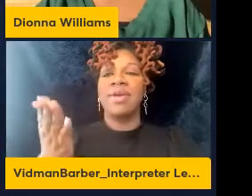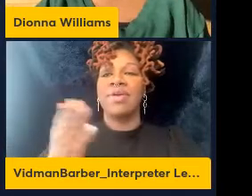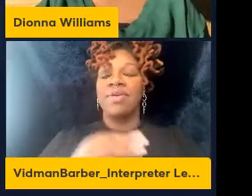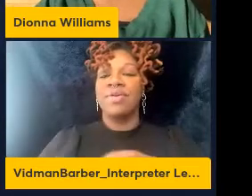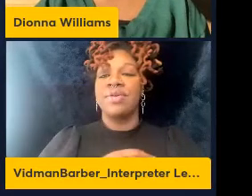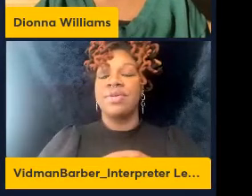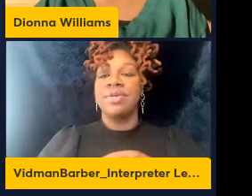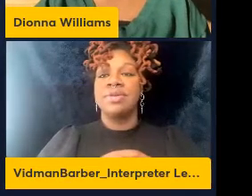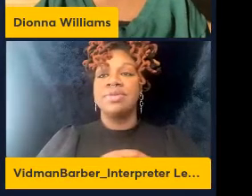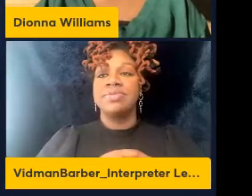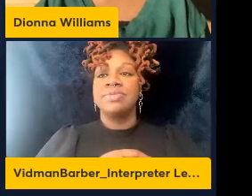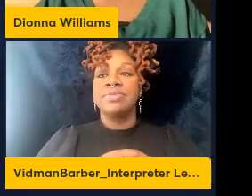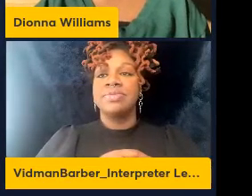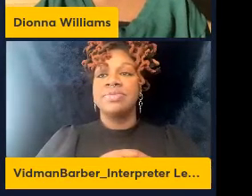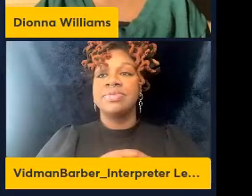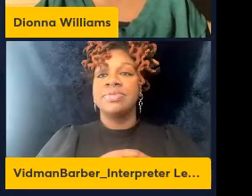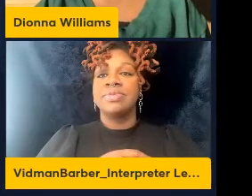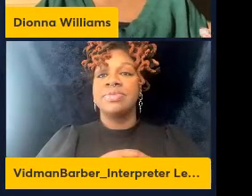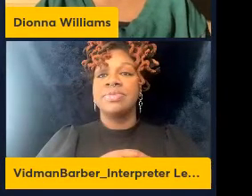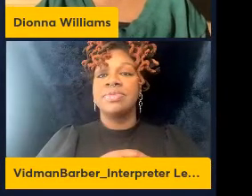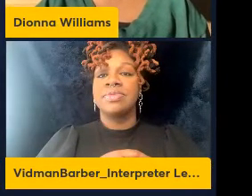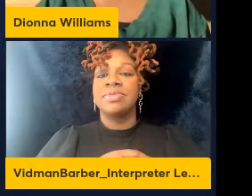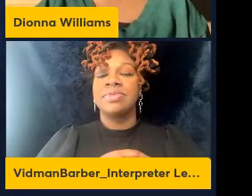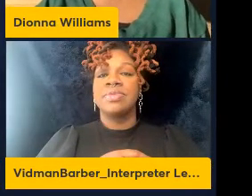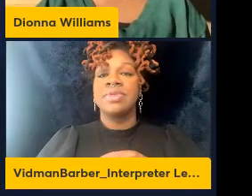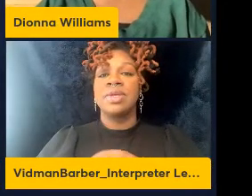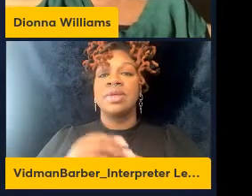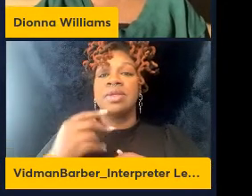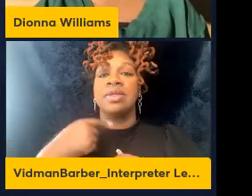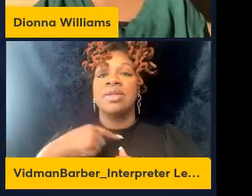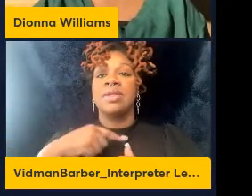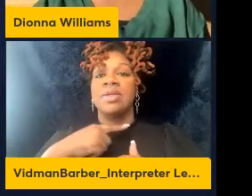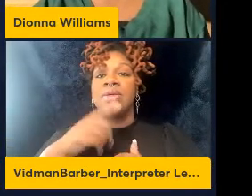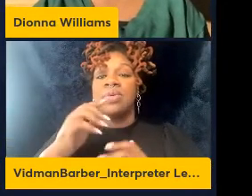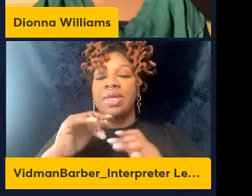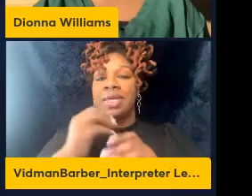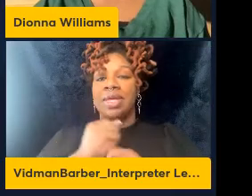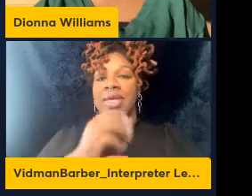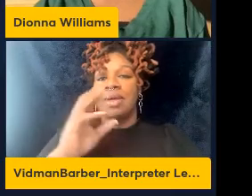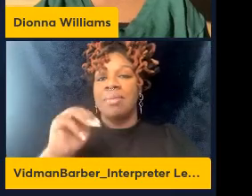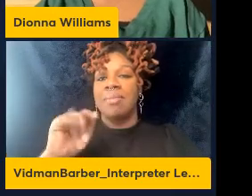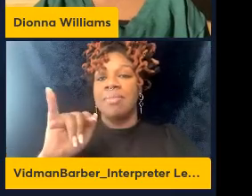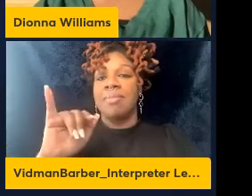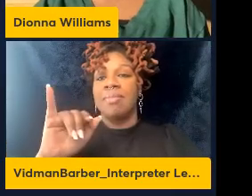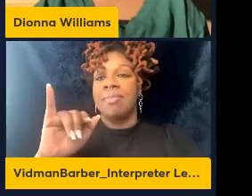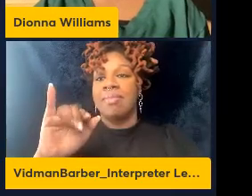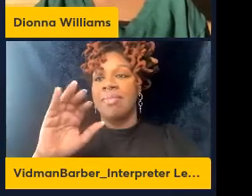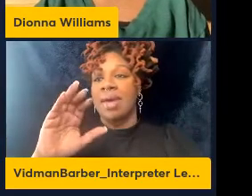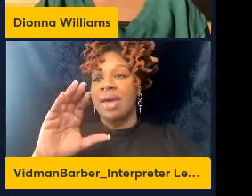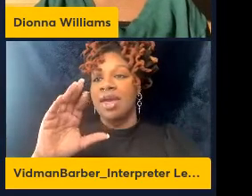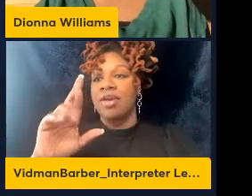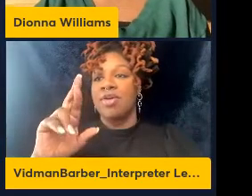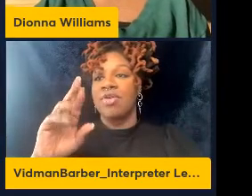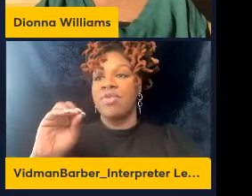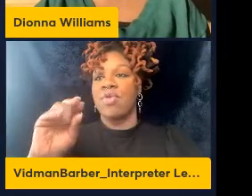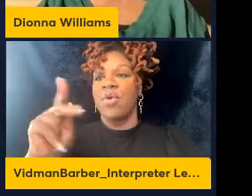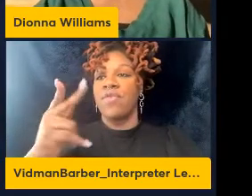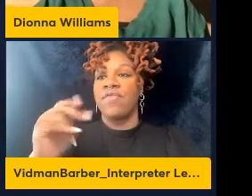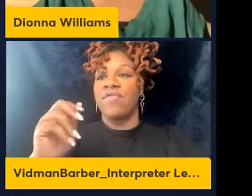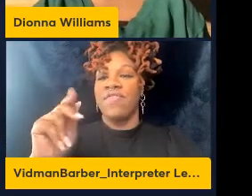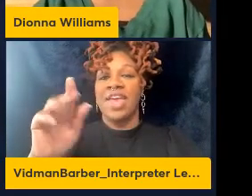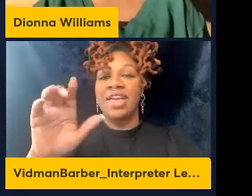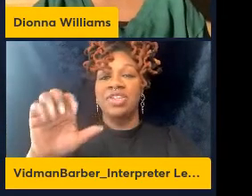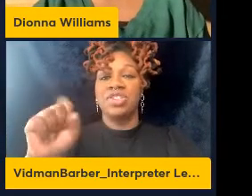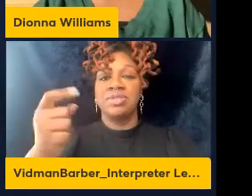And so we can get macrophages out of peripheral organs like spleen as determined by FACTS. We can get them out of the brain as